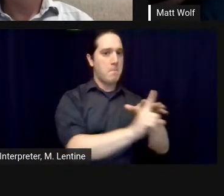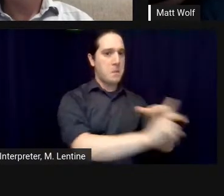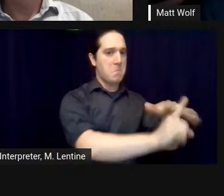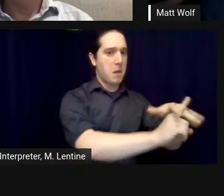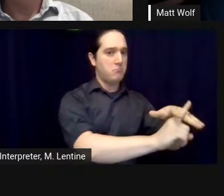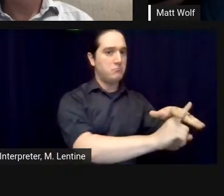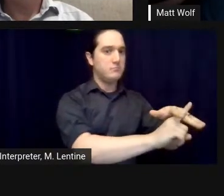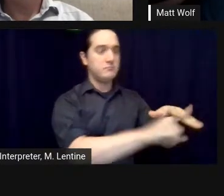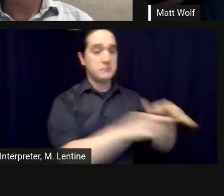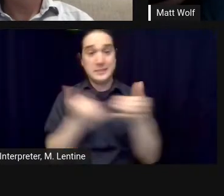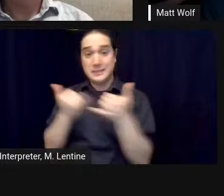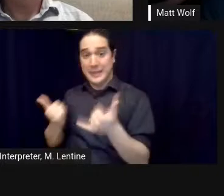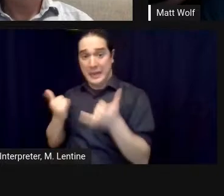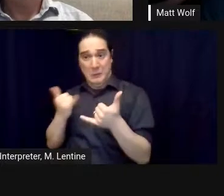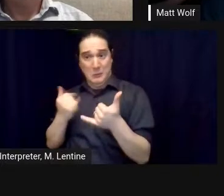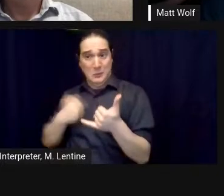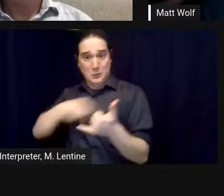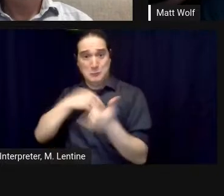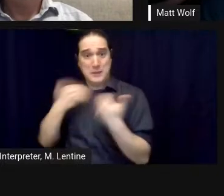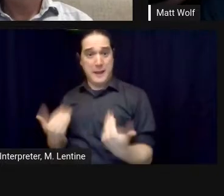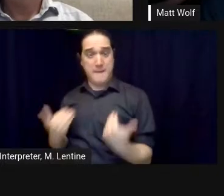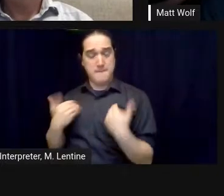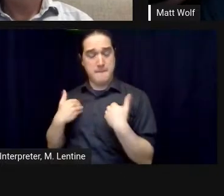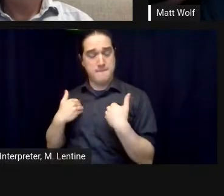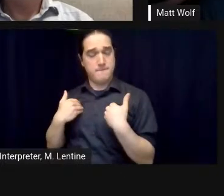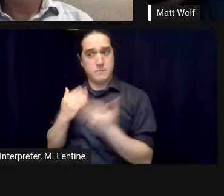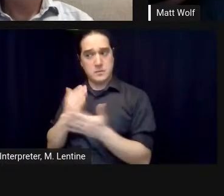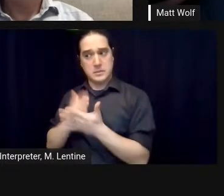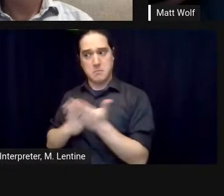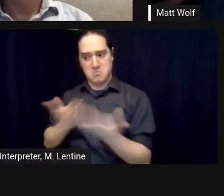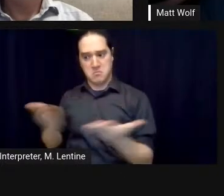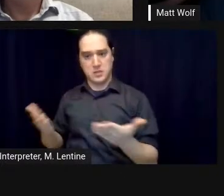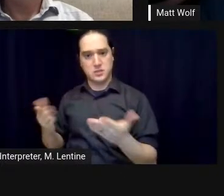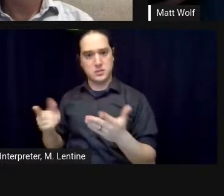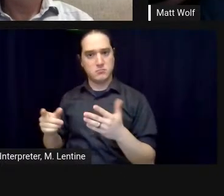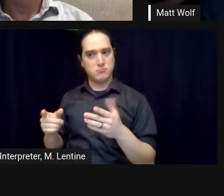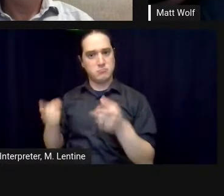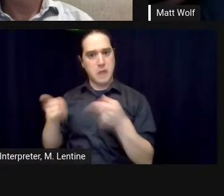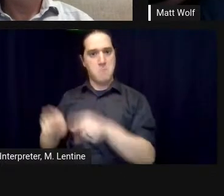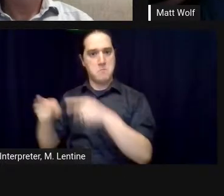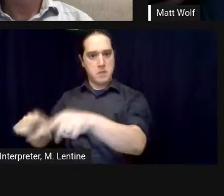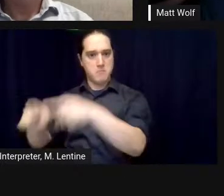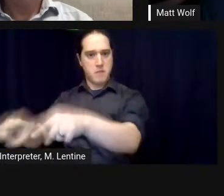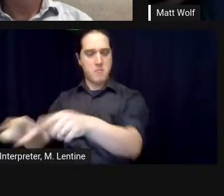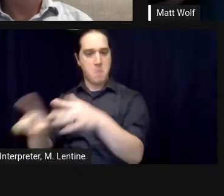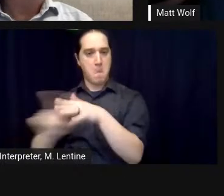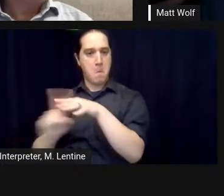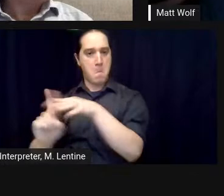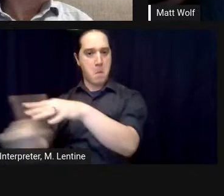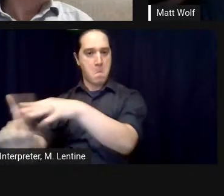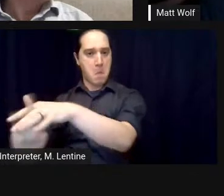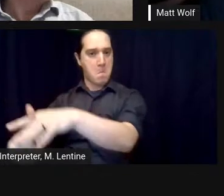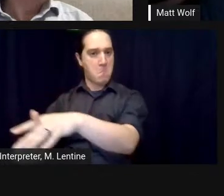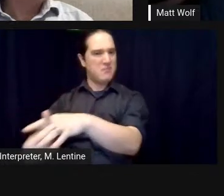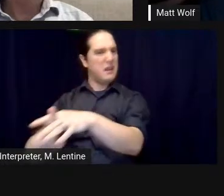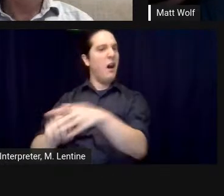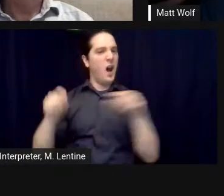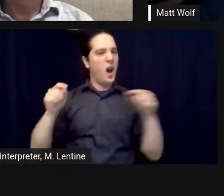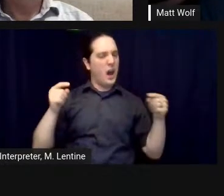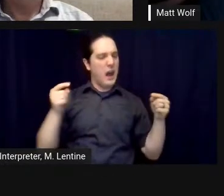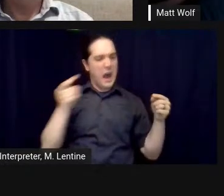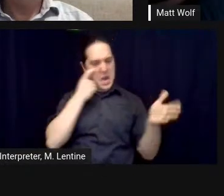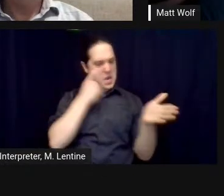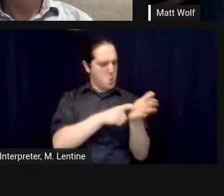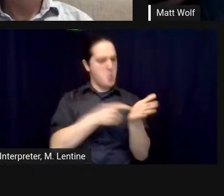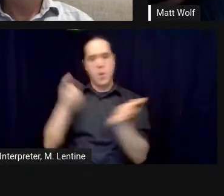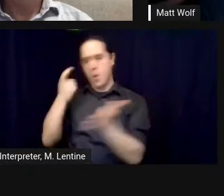elaborate on it he said um living in a small enclosed world changes who you are and that idea of personal transformation